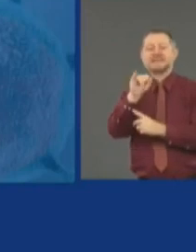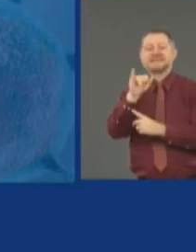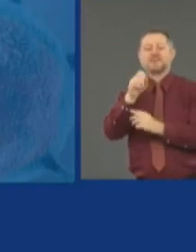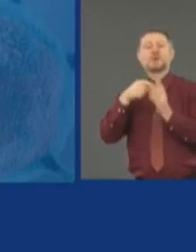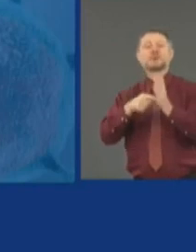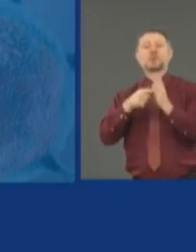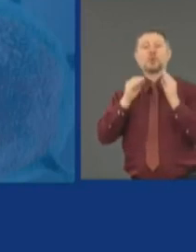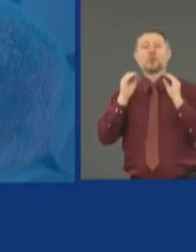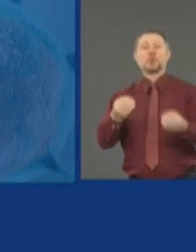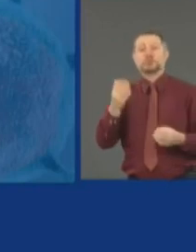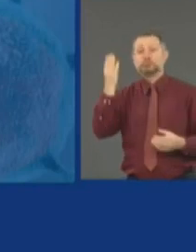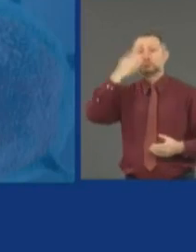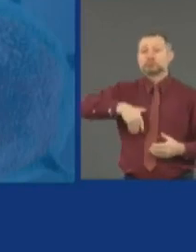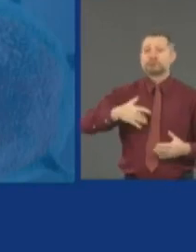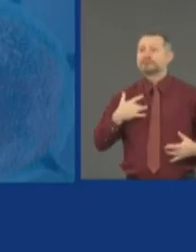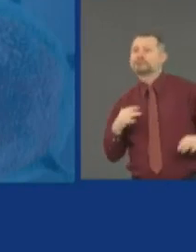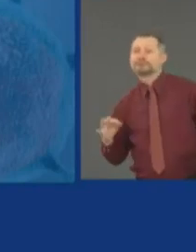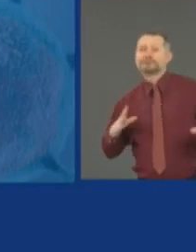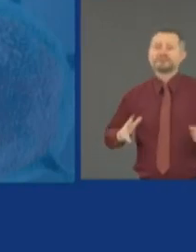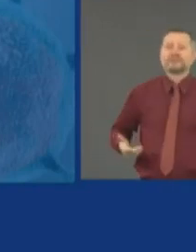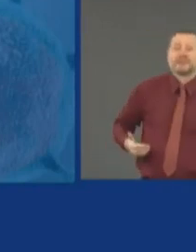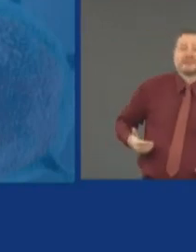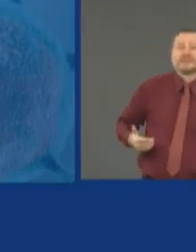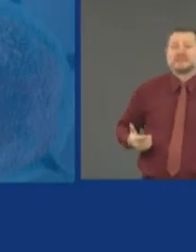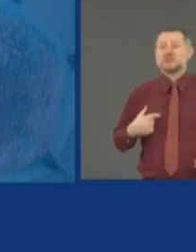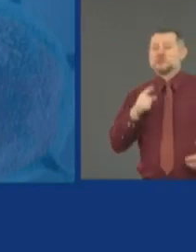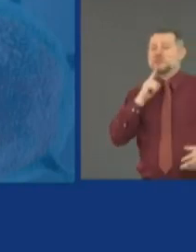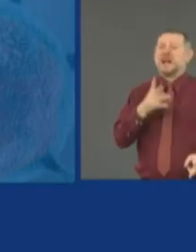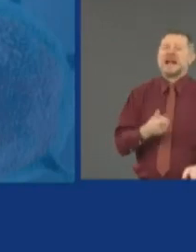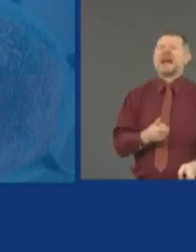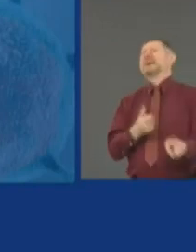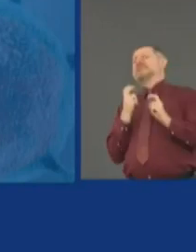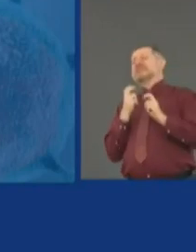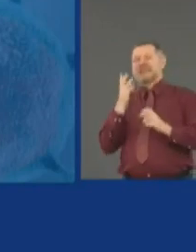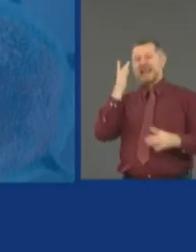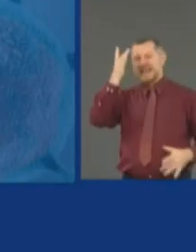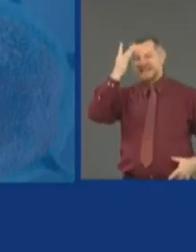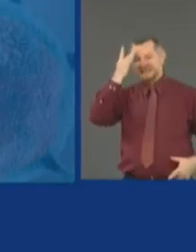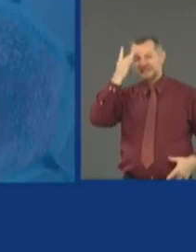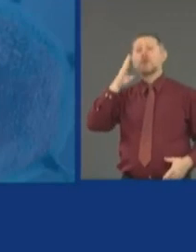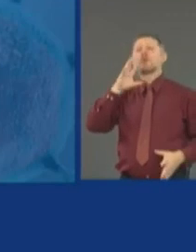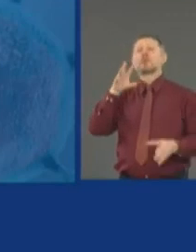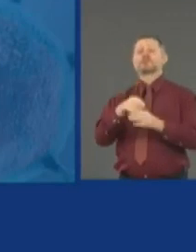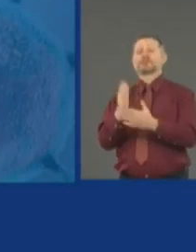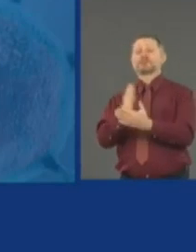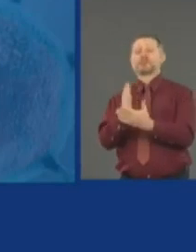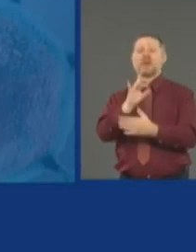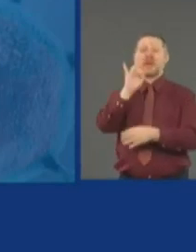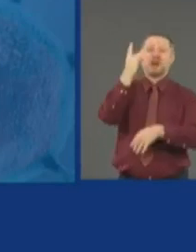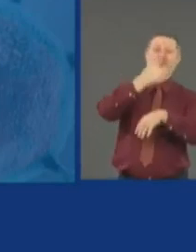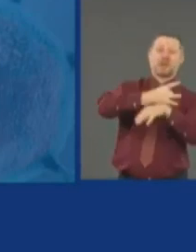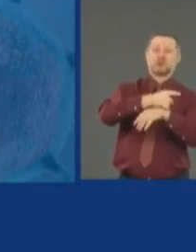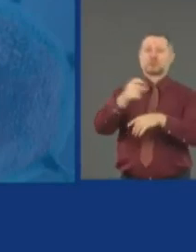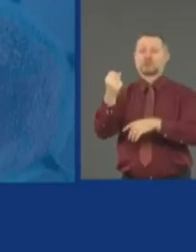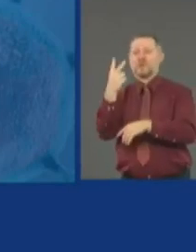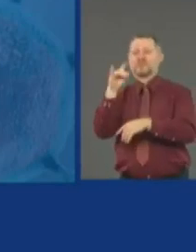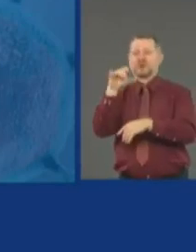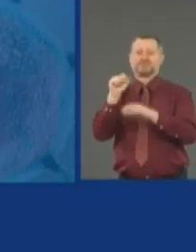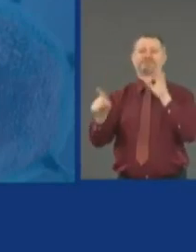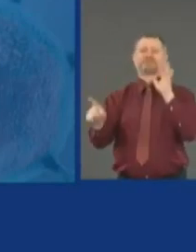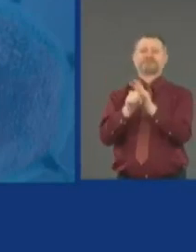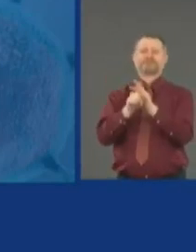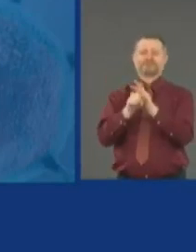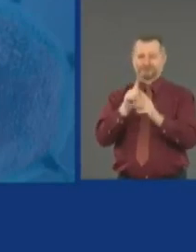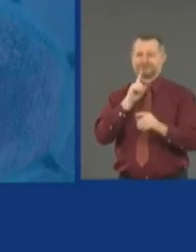seriously ill, they may be in a hospital in eight to 12 days. Eight to 12 days is a long